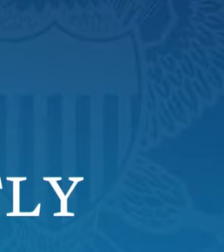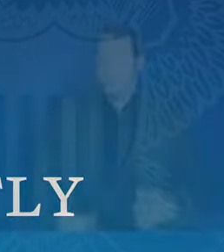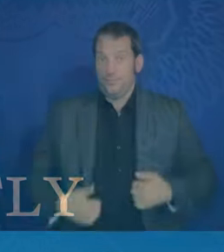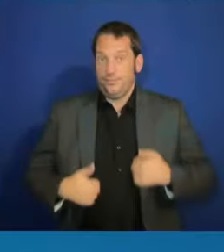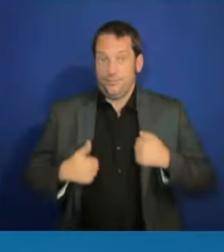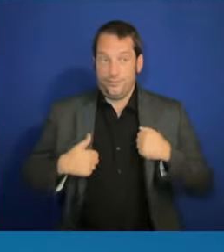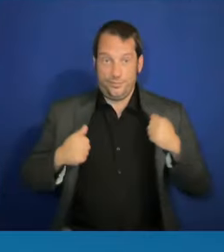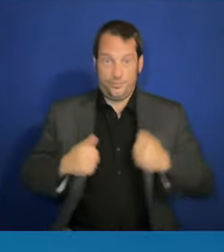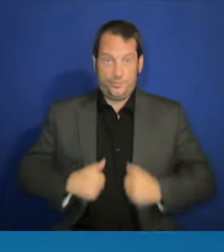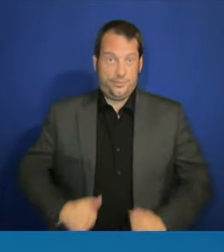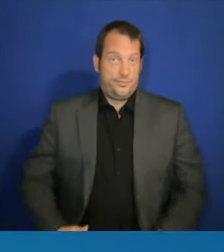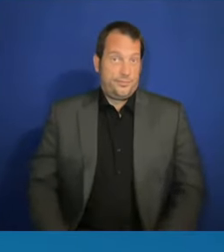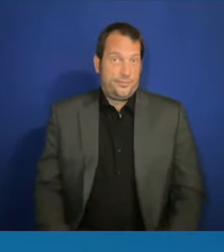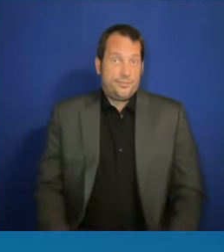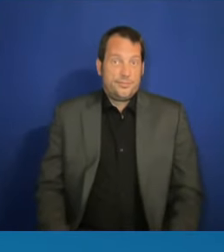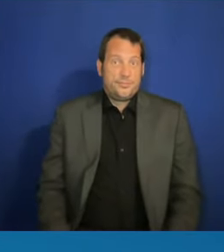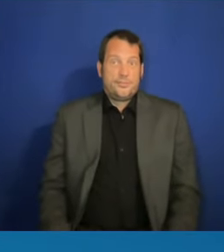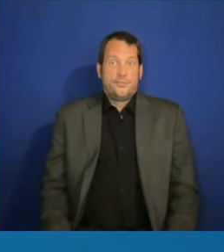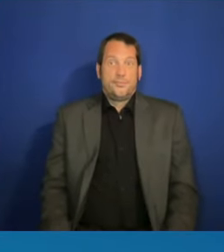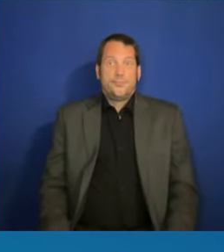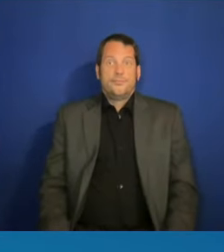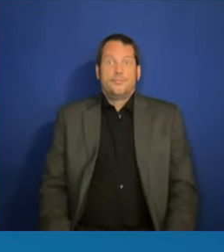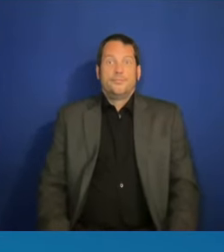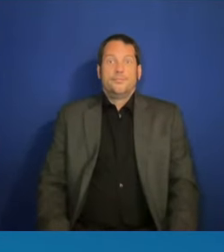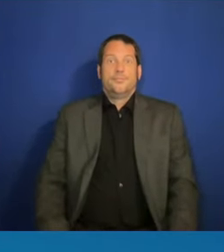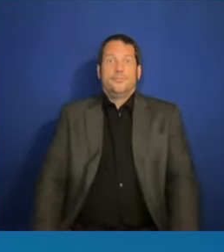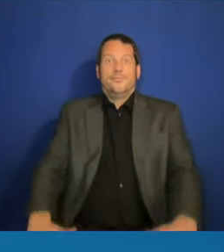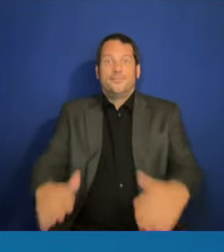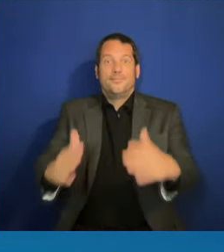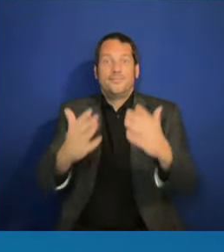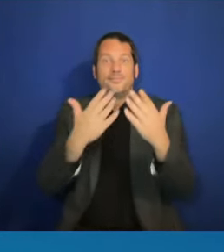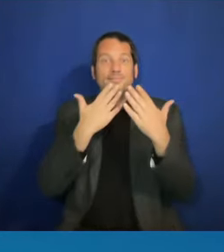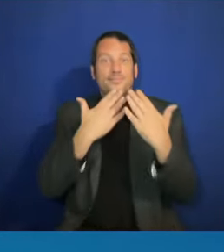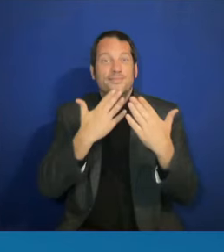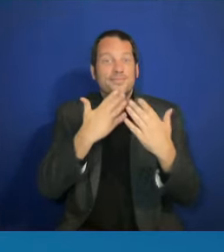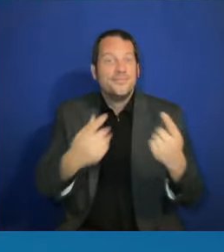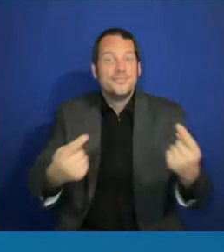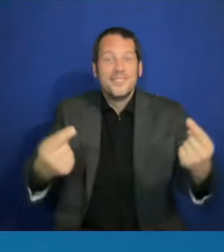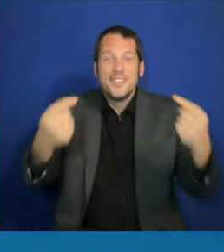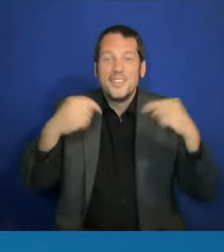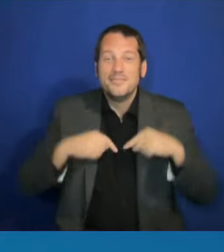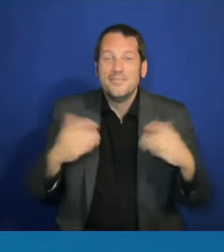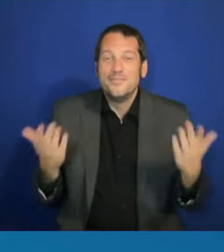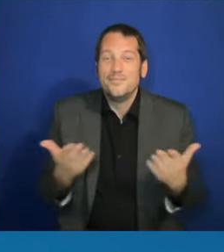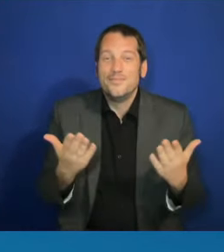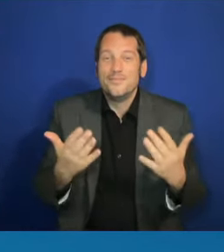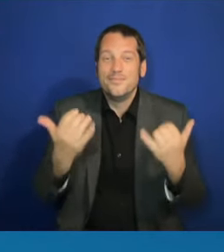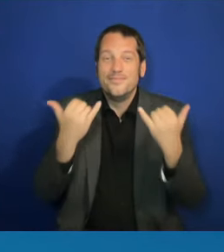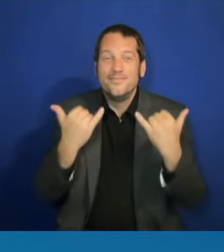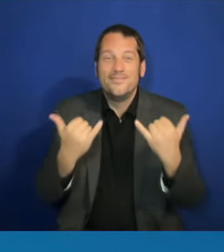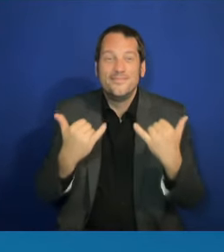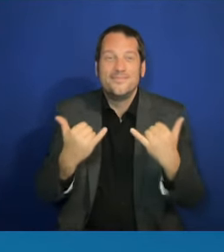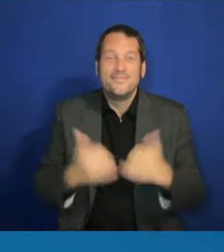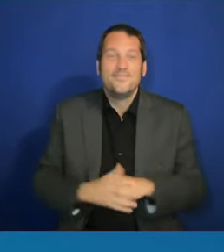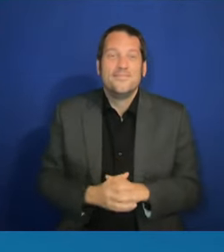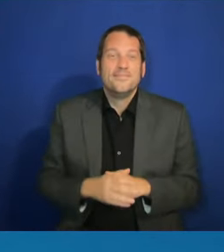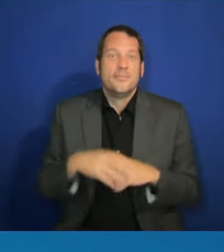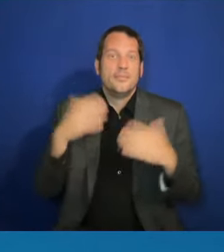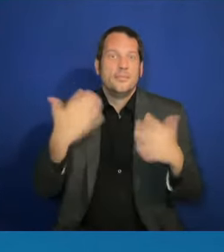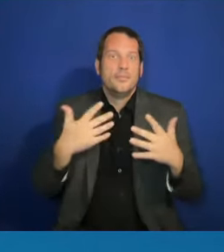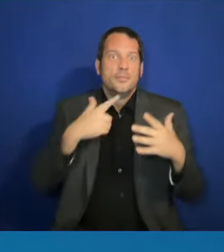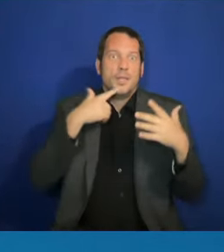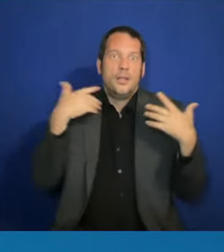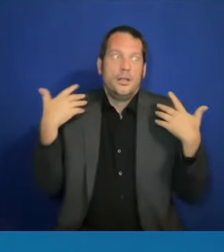Thank all for being here today. This has been a tremendous, tremendous conference. The